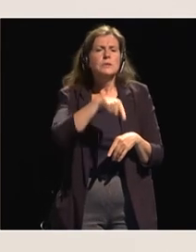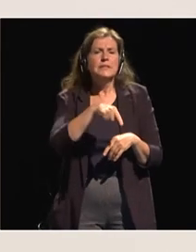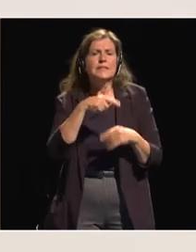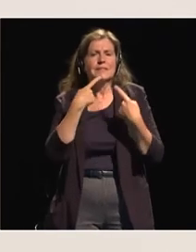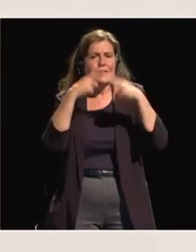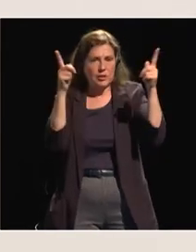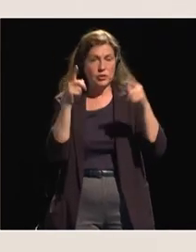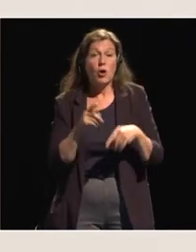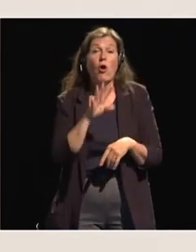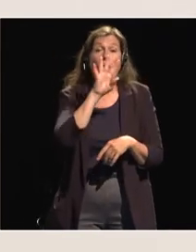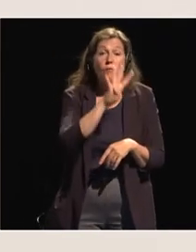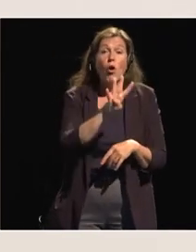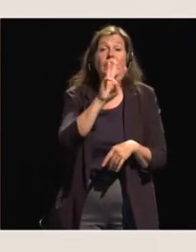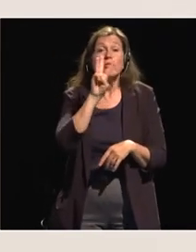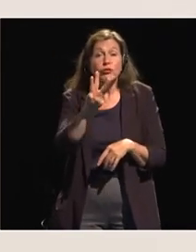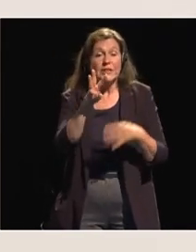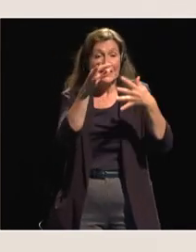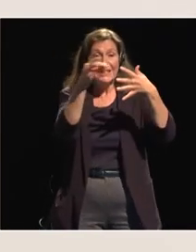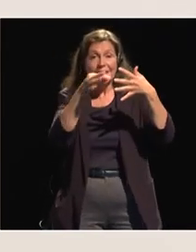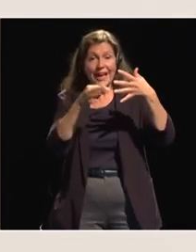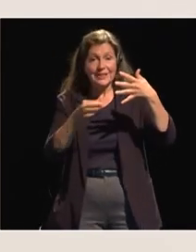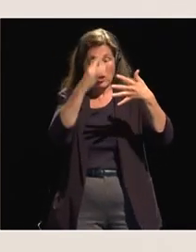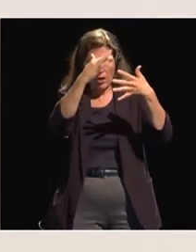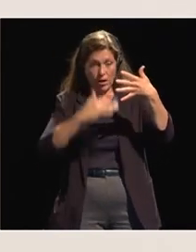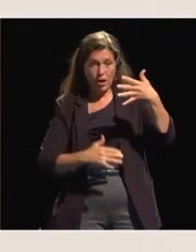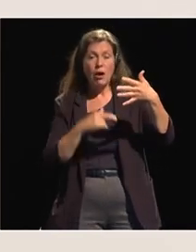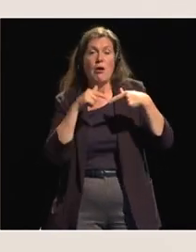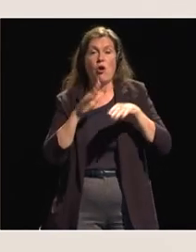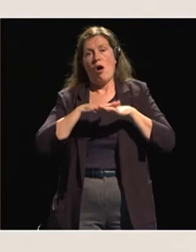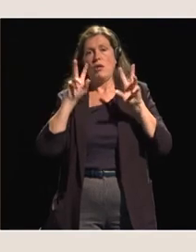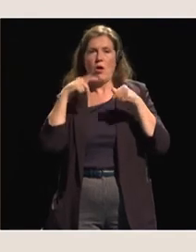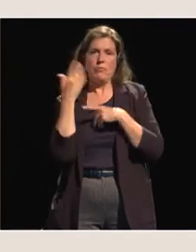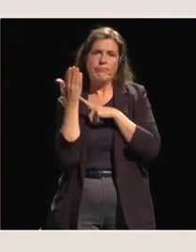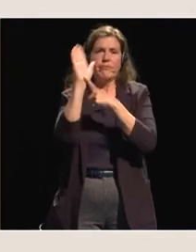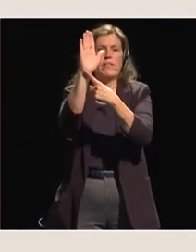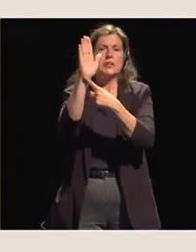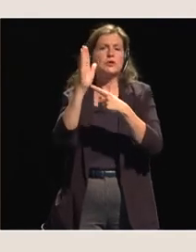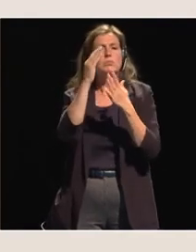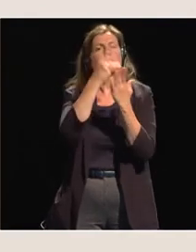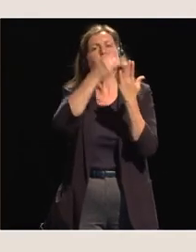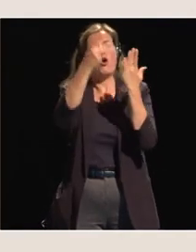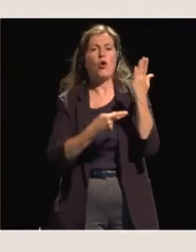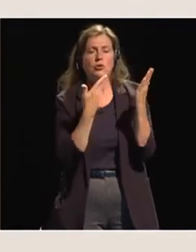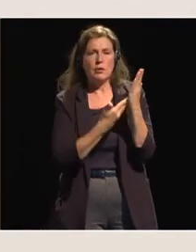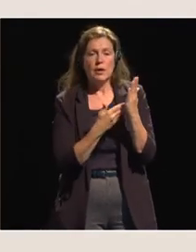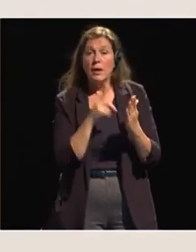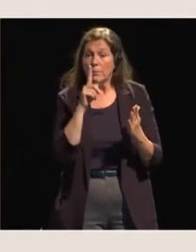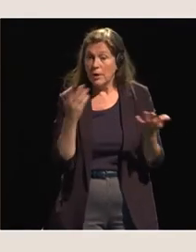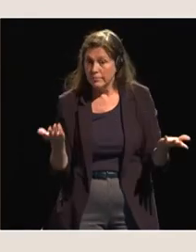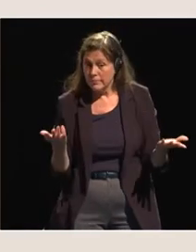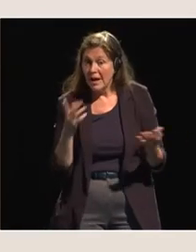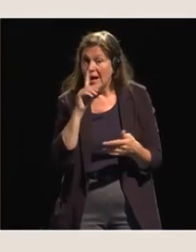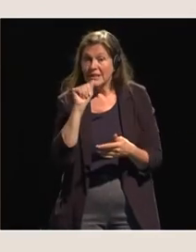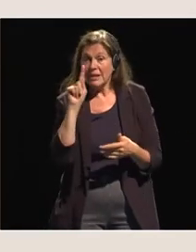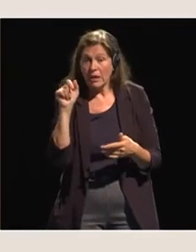43 indicators on our on our flagship program but there's still an issue of data and